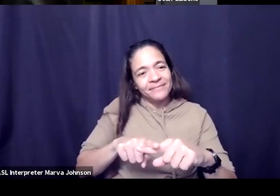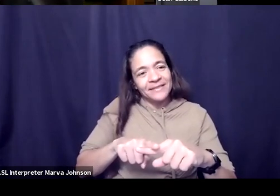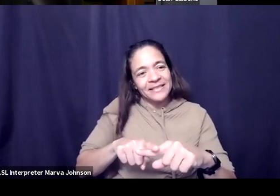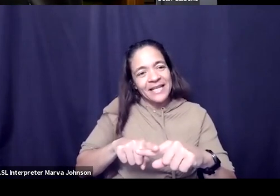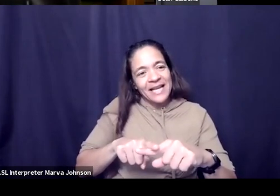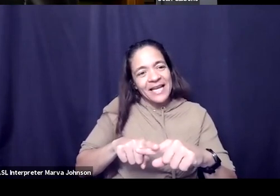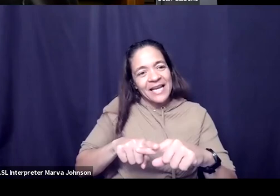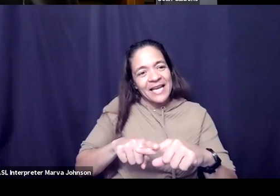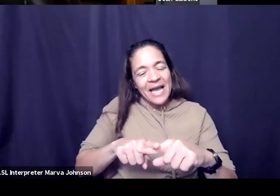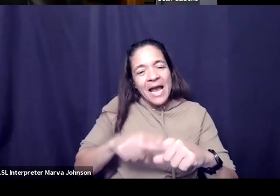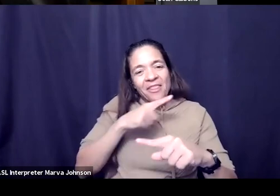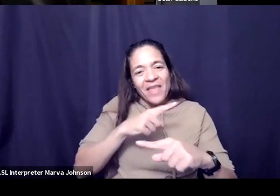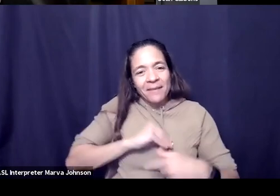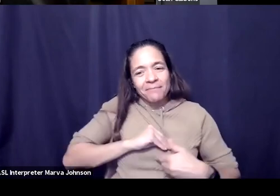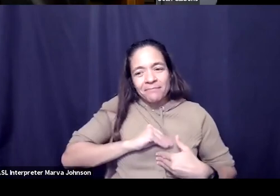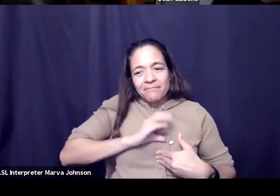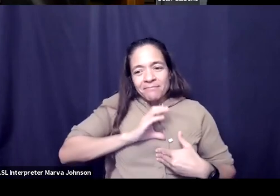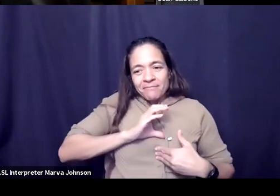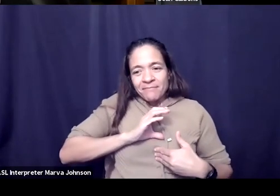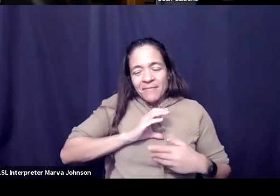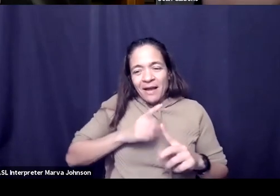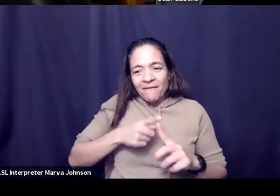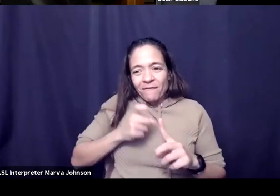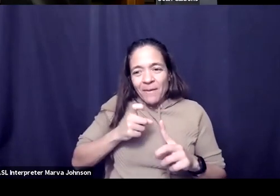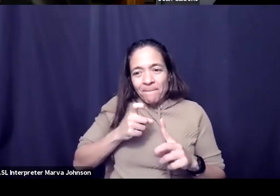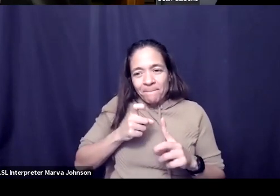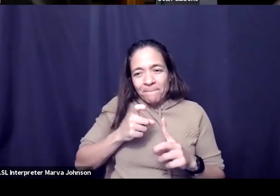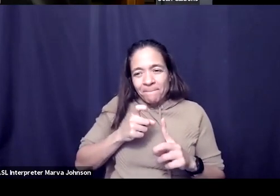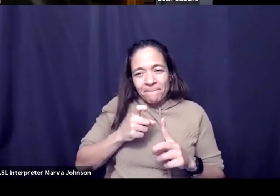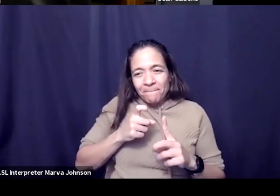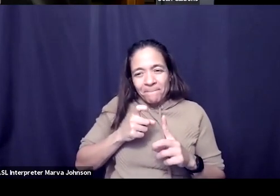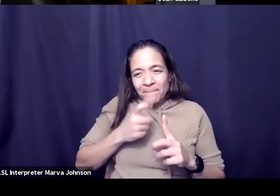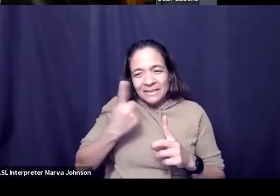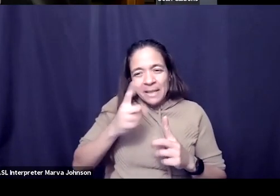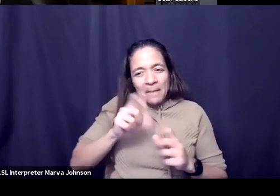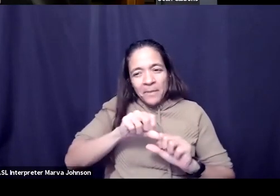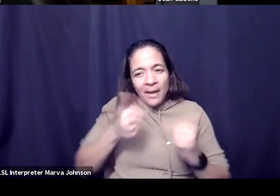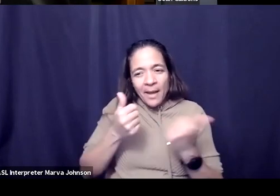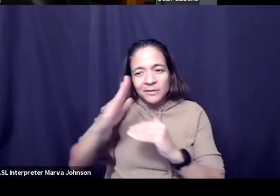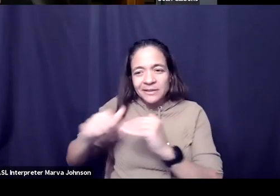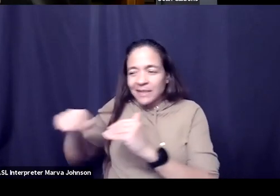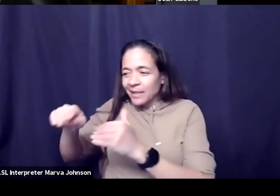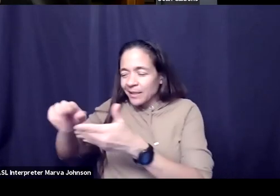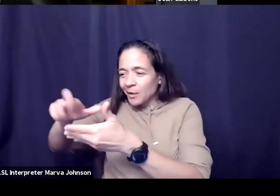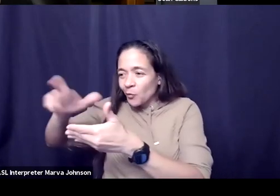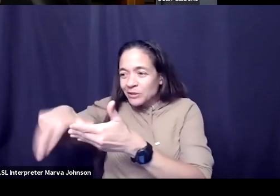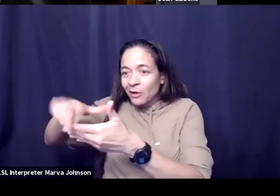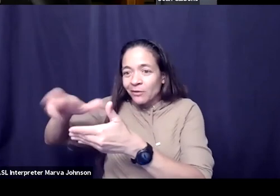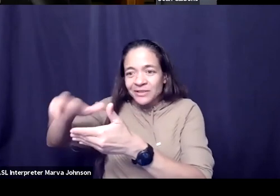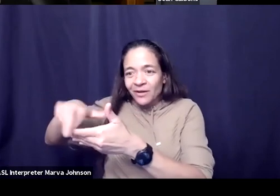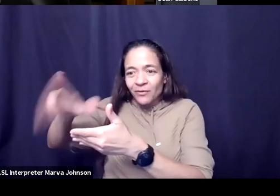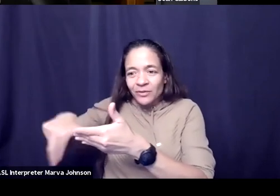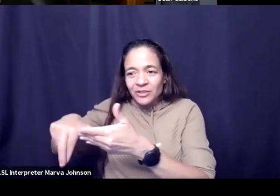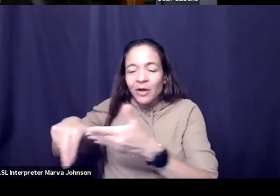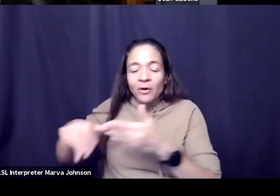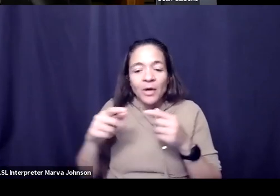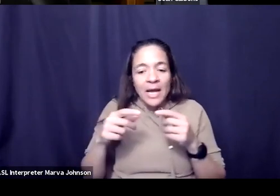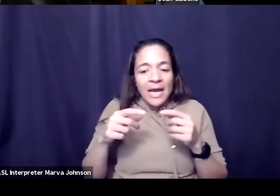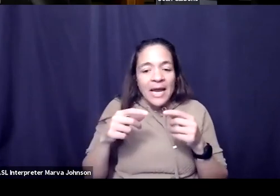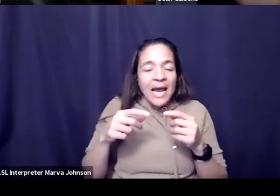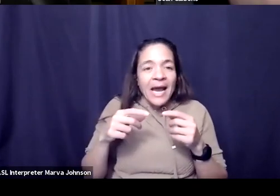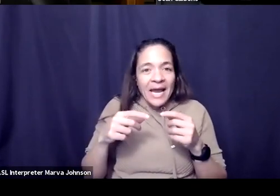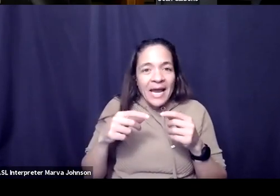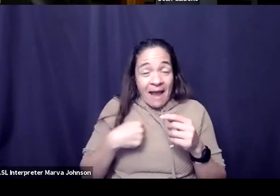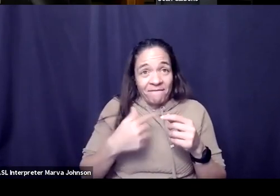of them you know you gently say yeah this out there's something else that's sustaining it and that to me feels like a task that actually does fall on a communication shop that that is their